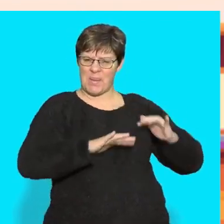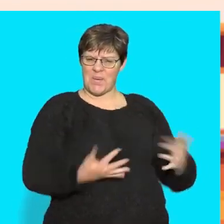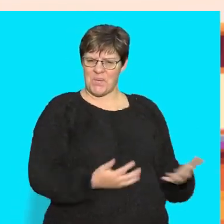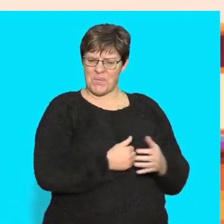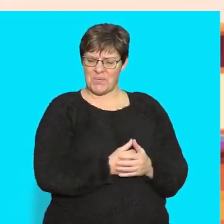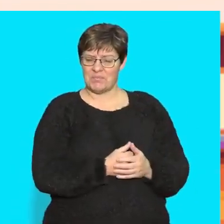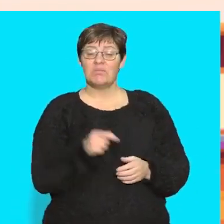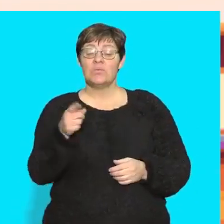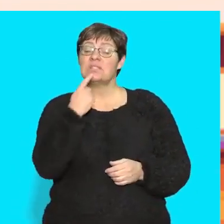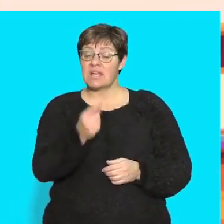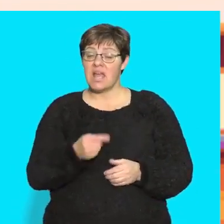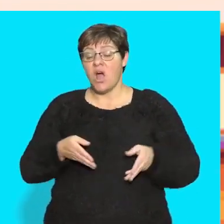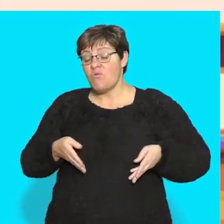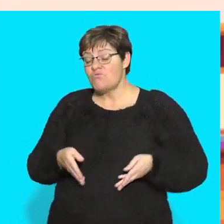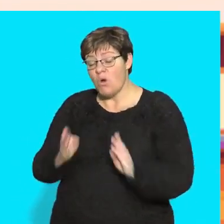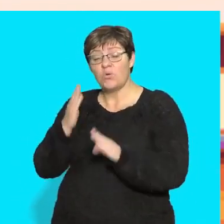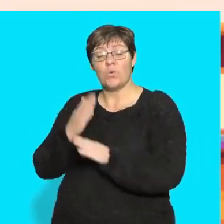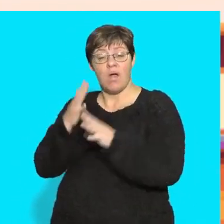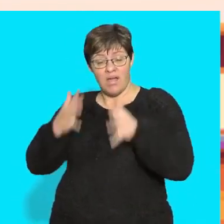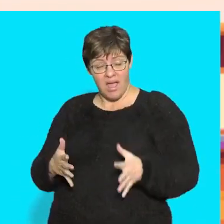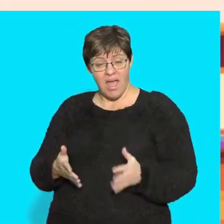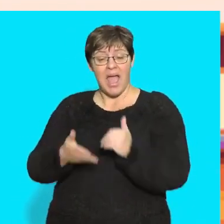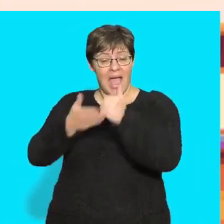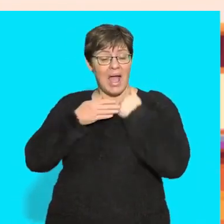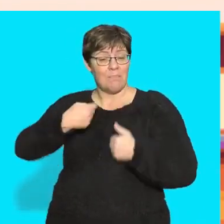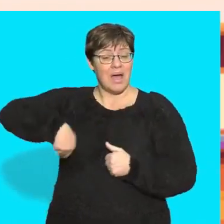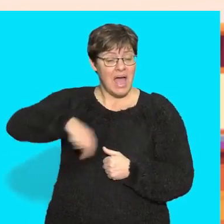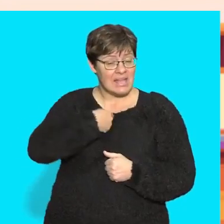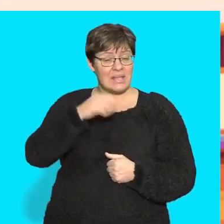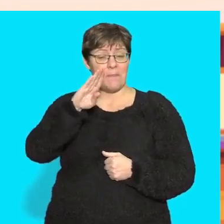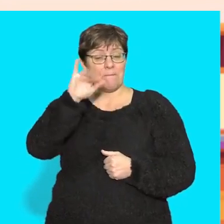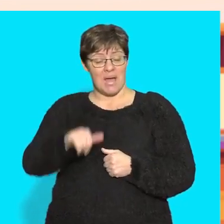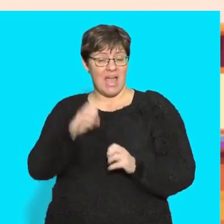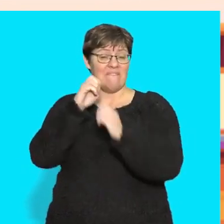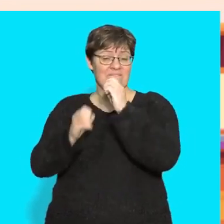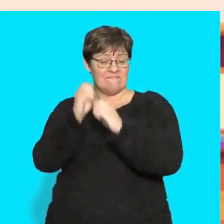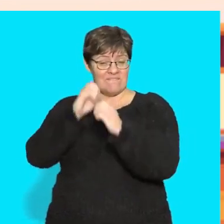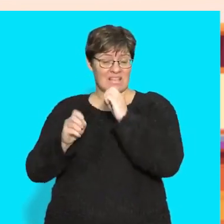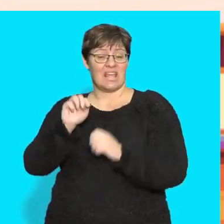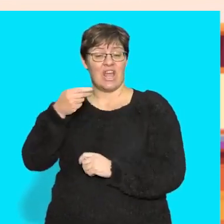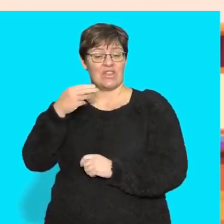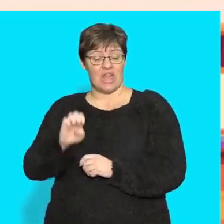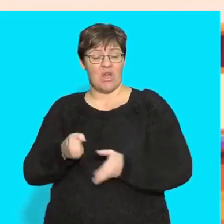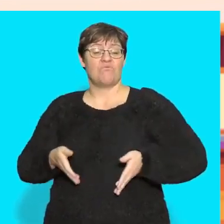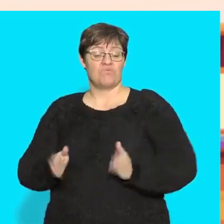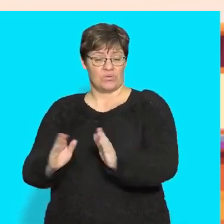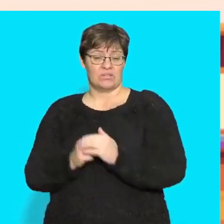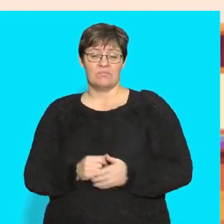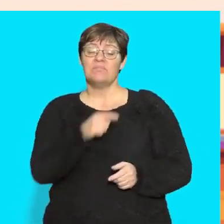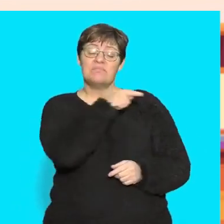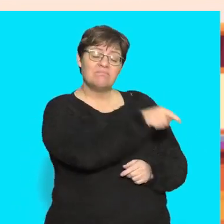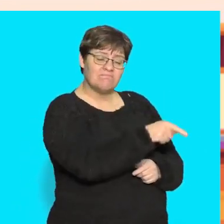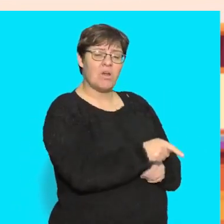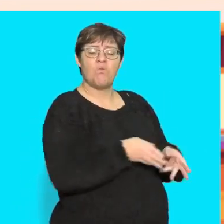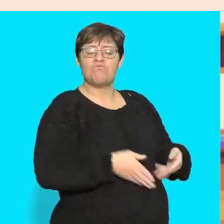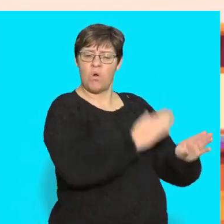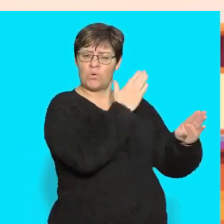will say, road workers help us by fixing the roads. I will say, road workers, how do